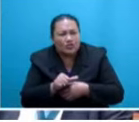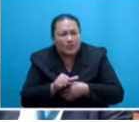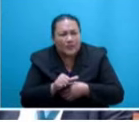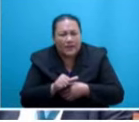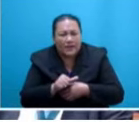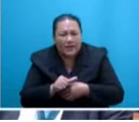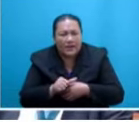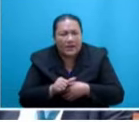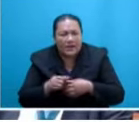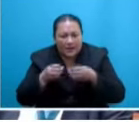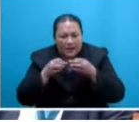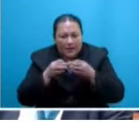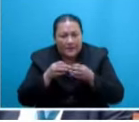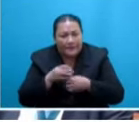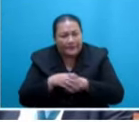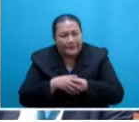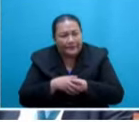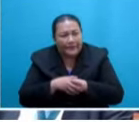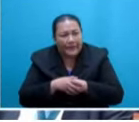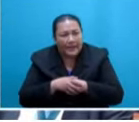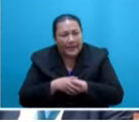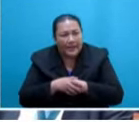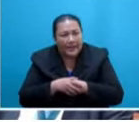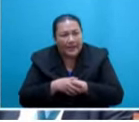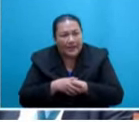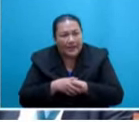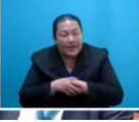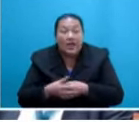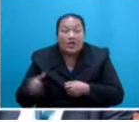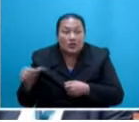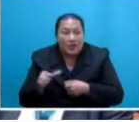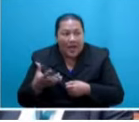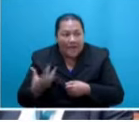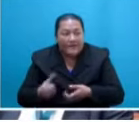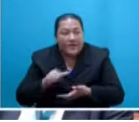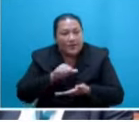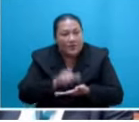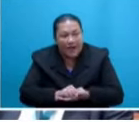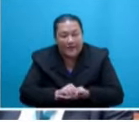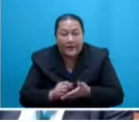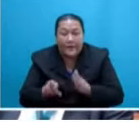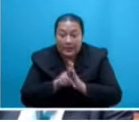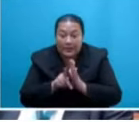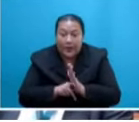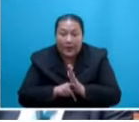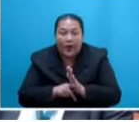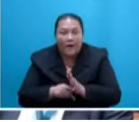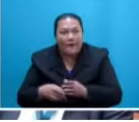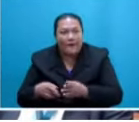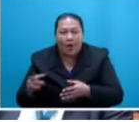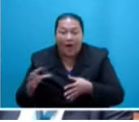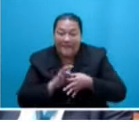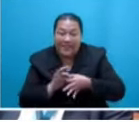civil service reforms. Trade union executives shall enjoy the right to have a political affiliation, take